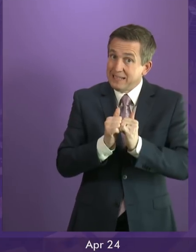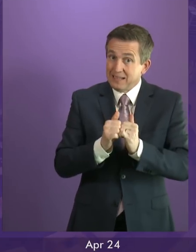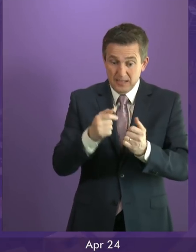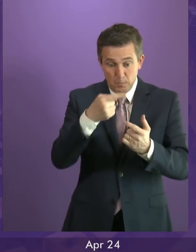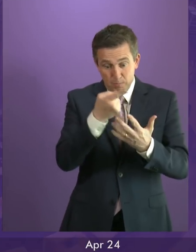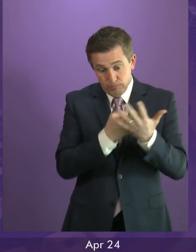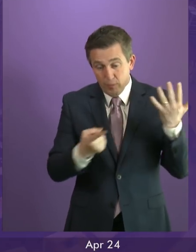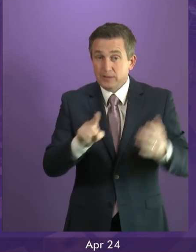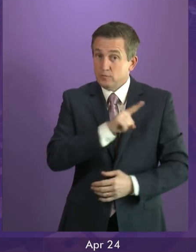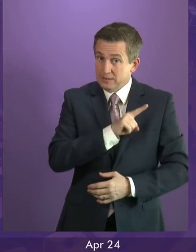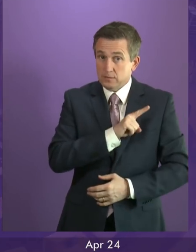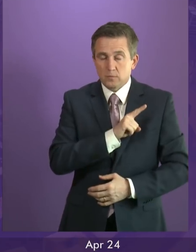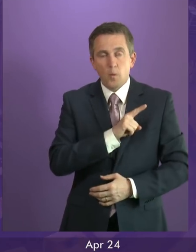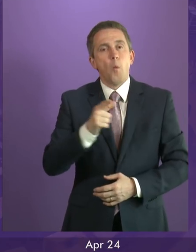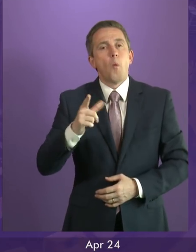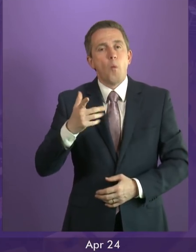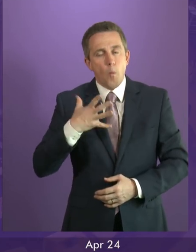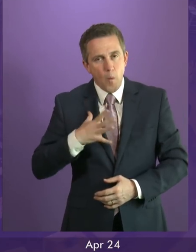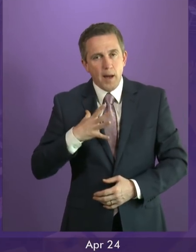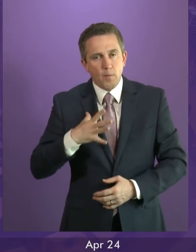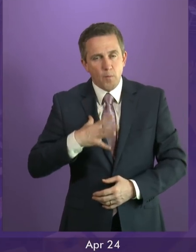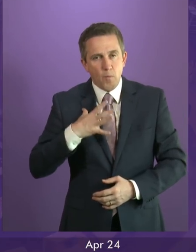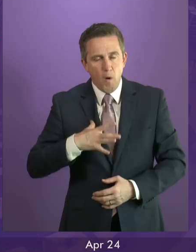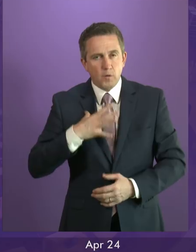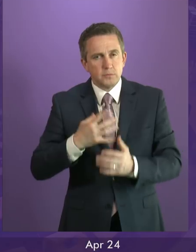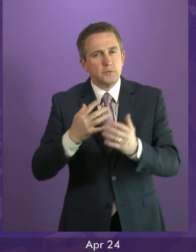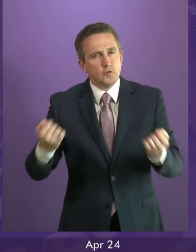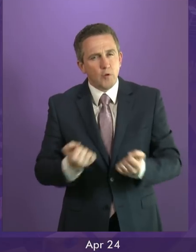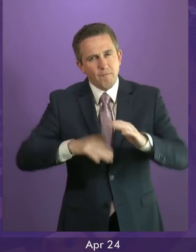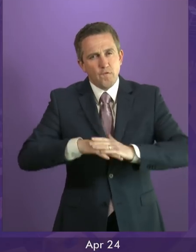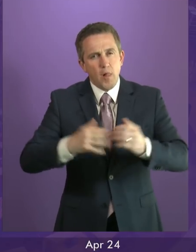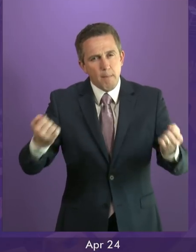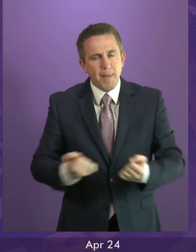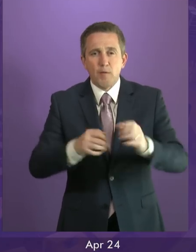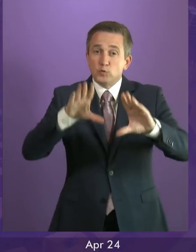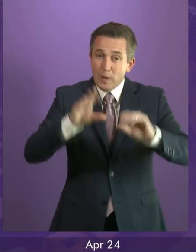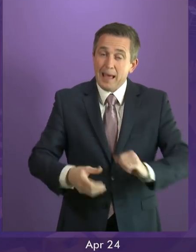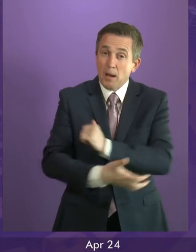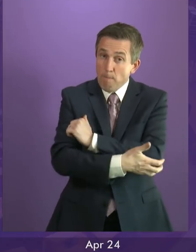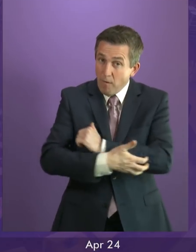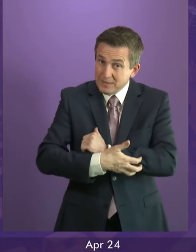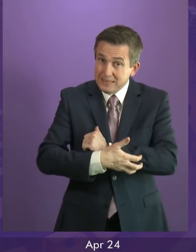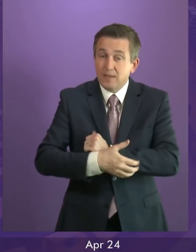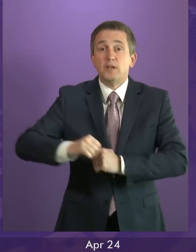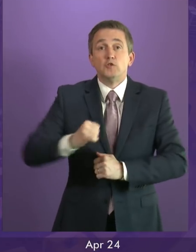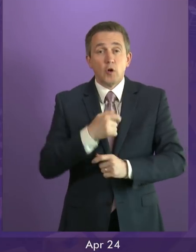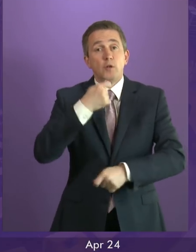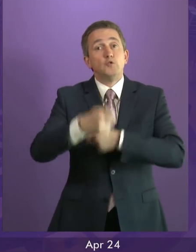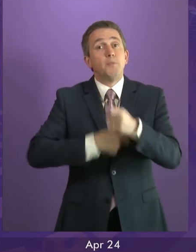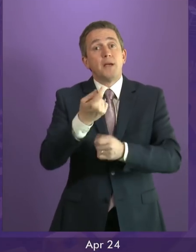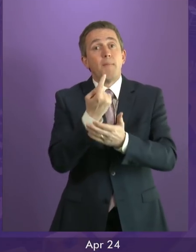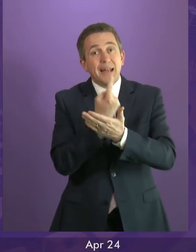Brexit, that underlie the need for Scotland to have all the powers to end poverty and for Scotland to be independent?